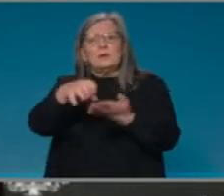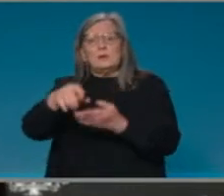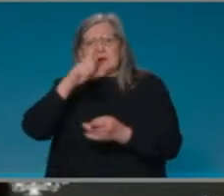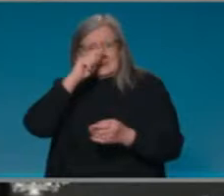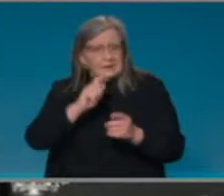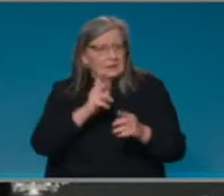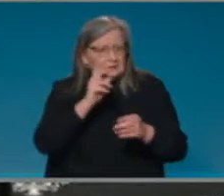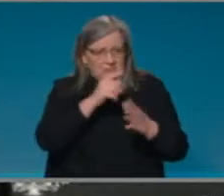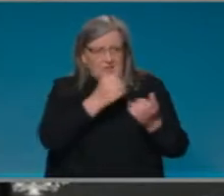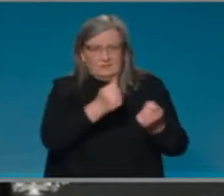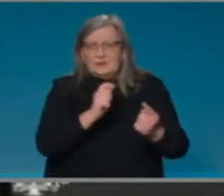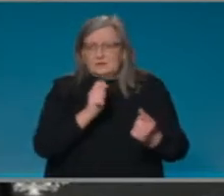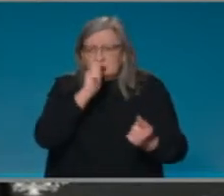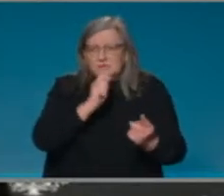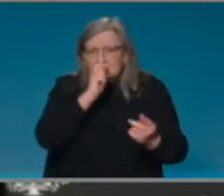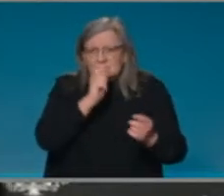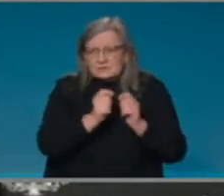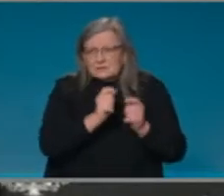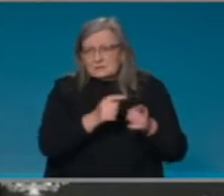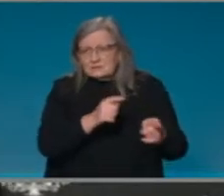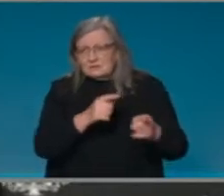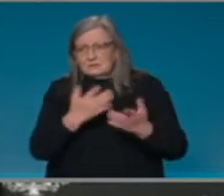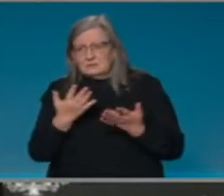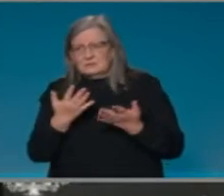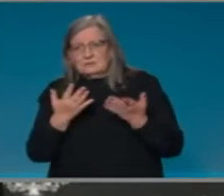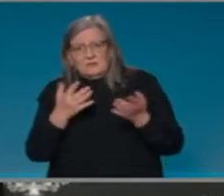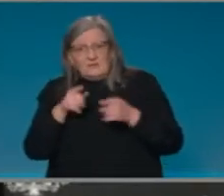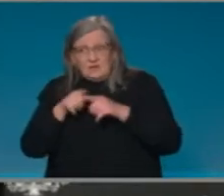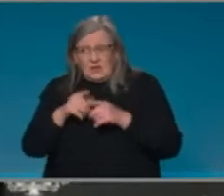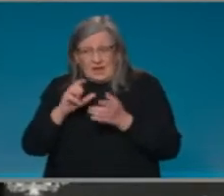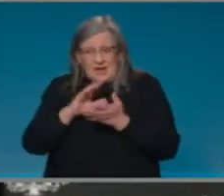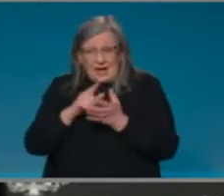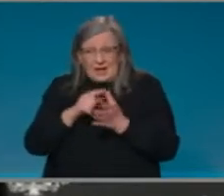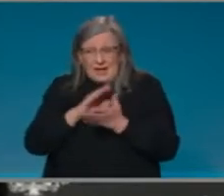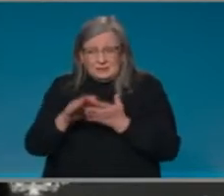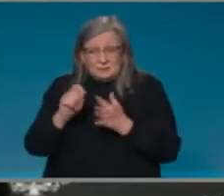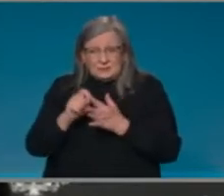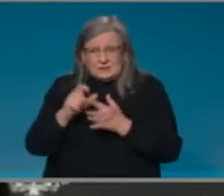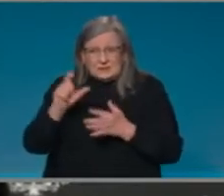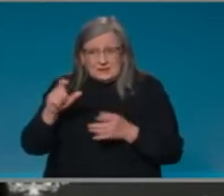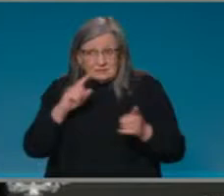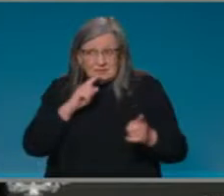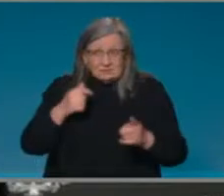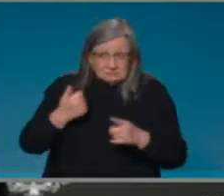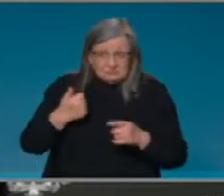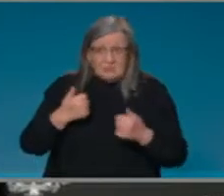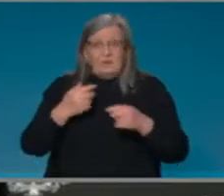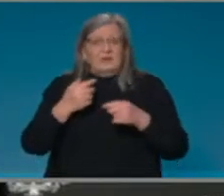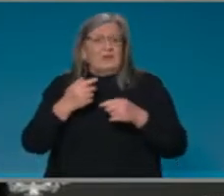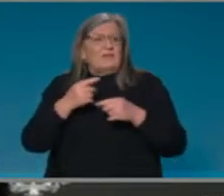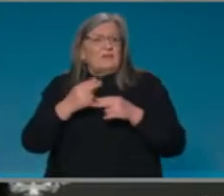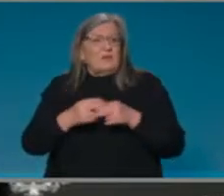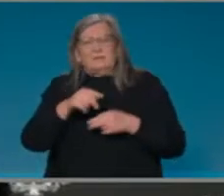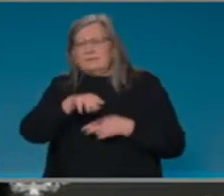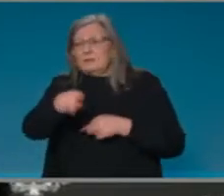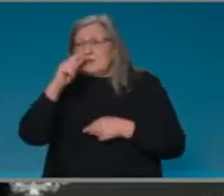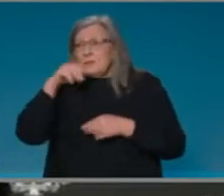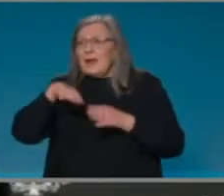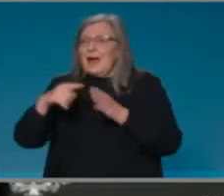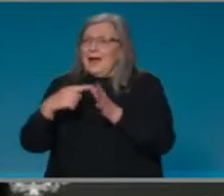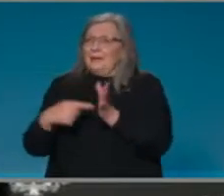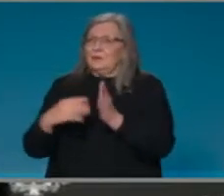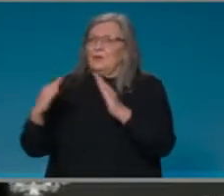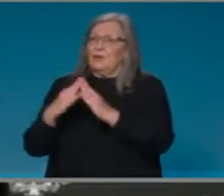support of AHPPC within the home, but rapid antigen tests will be available in